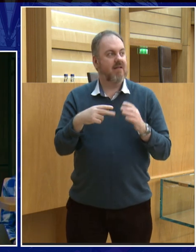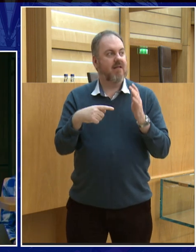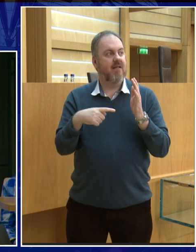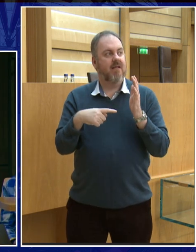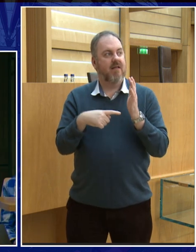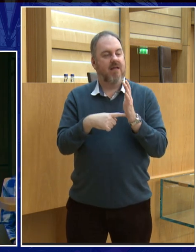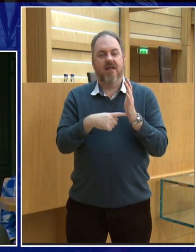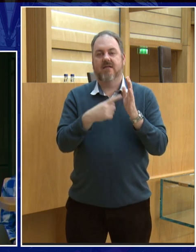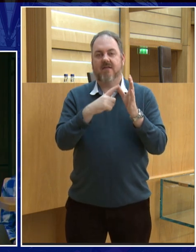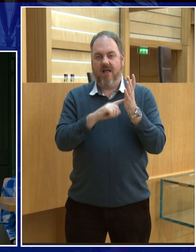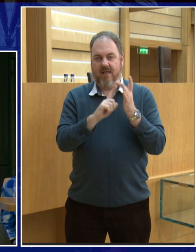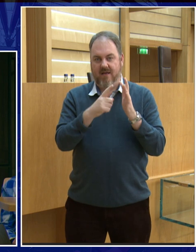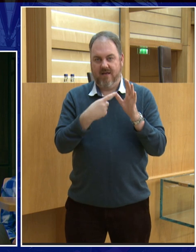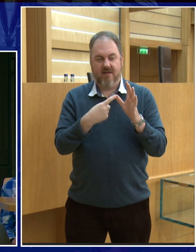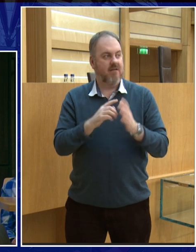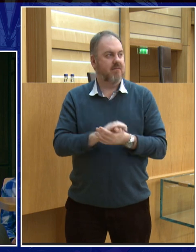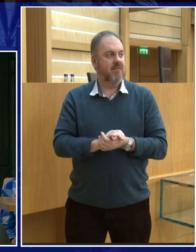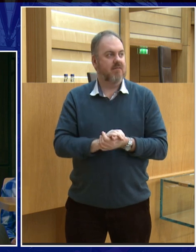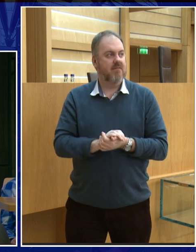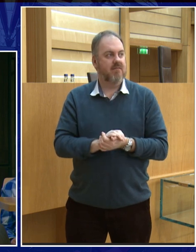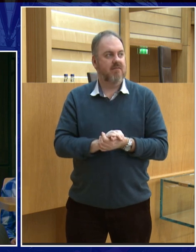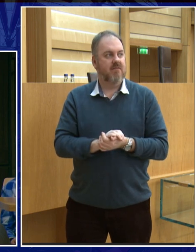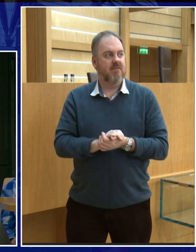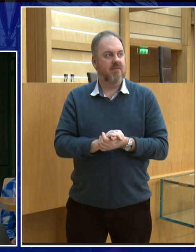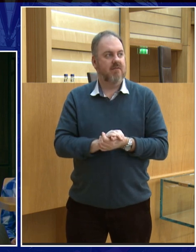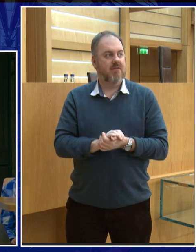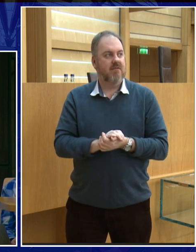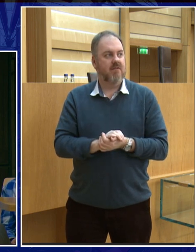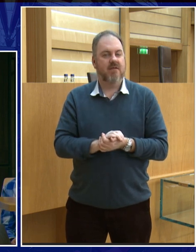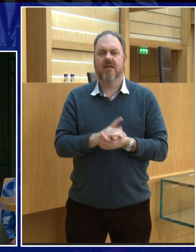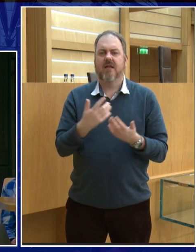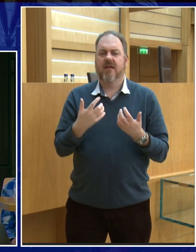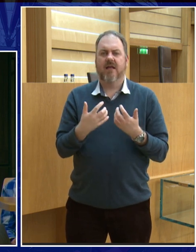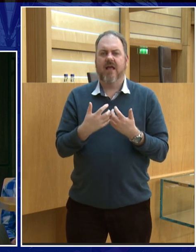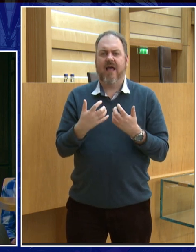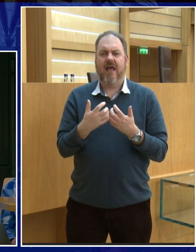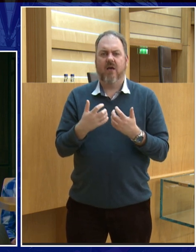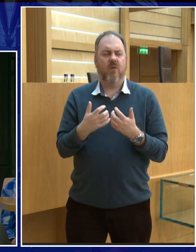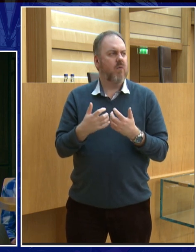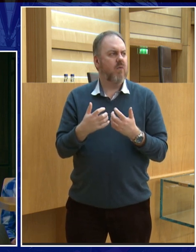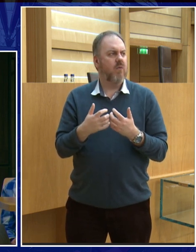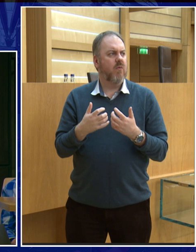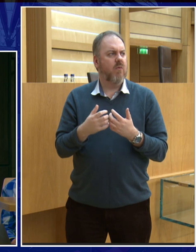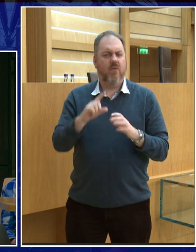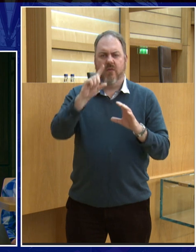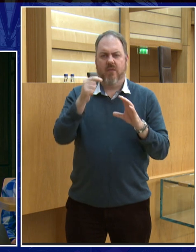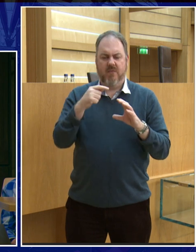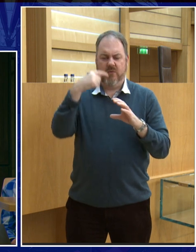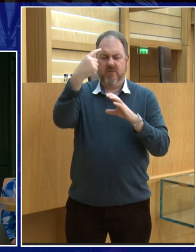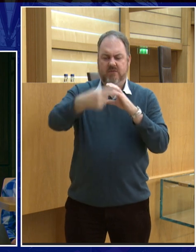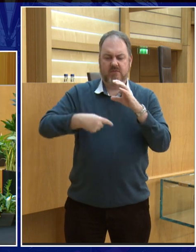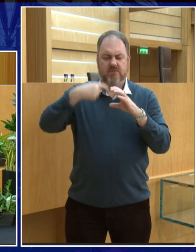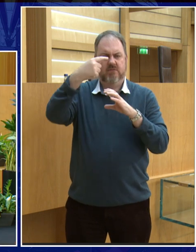and what makes the moon go around the earth? Nobody is pushing it.